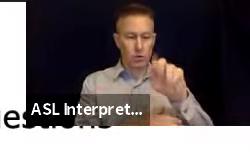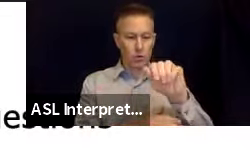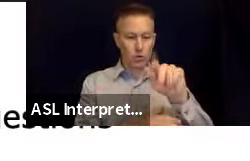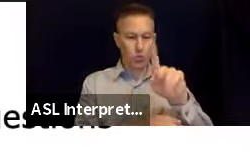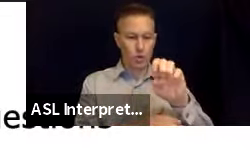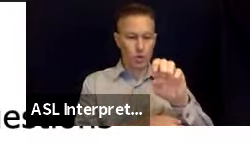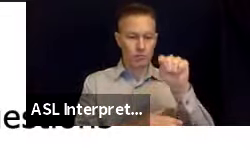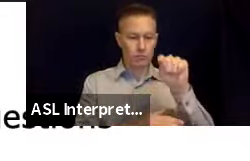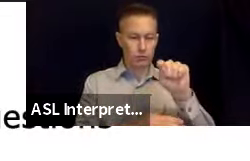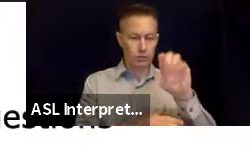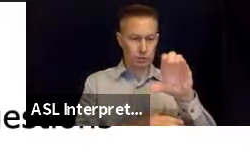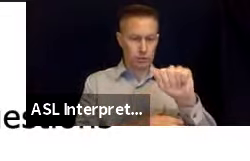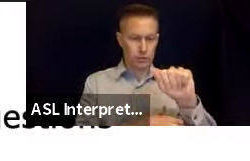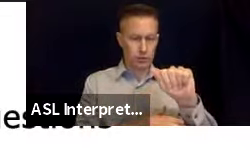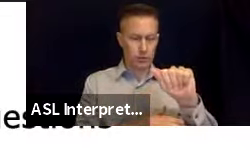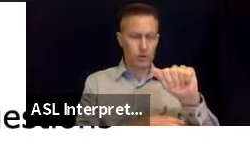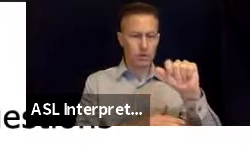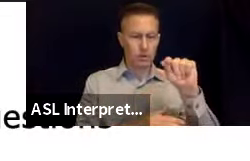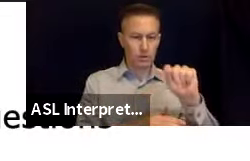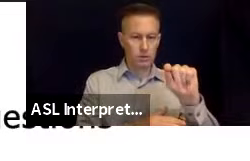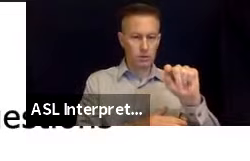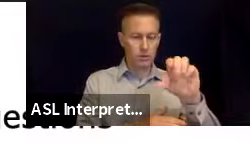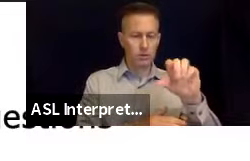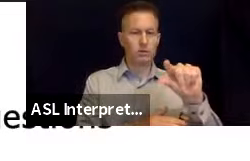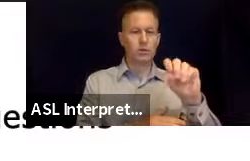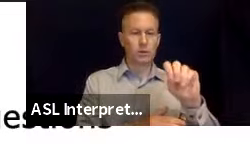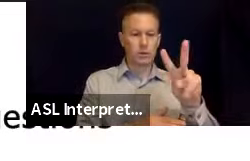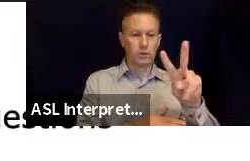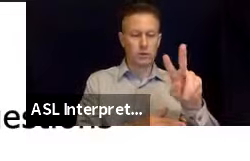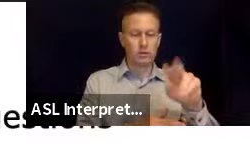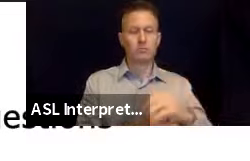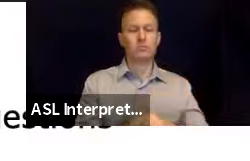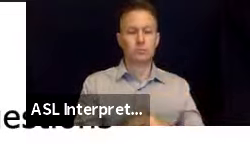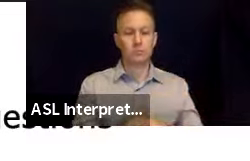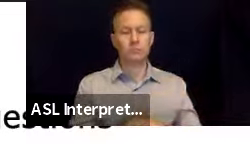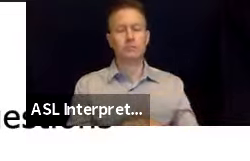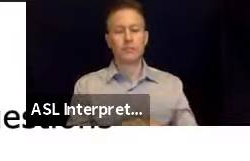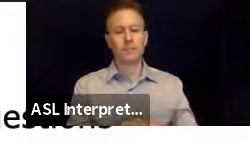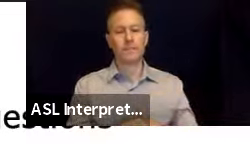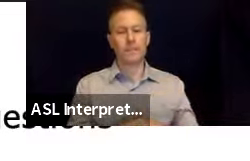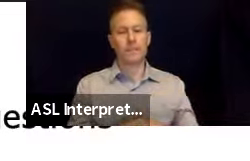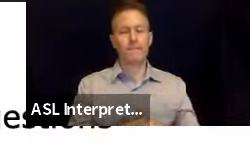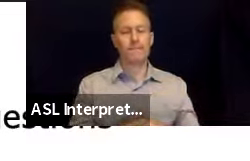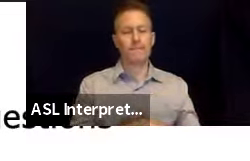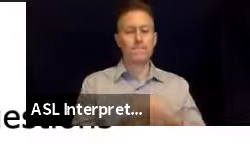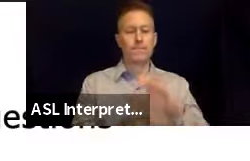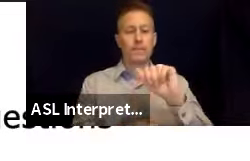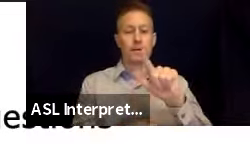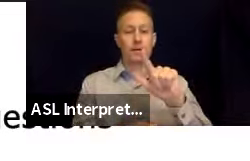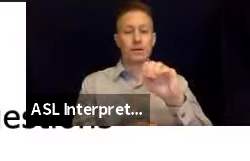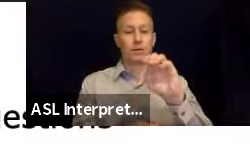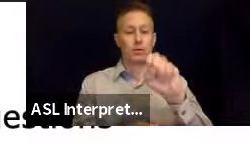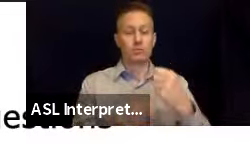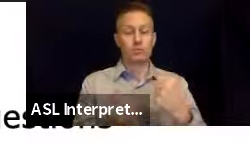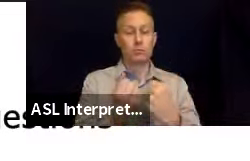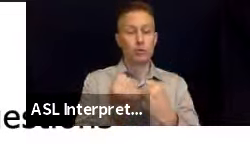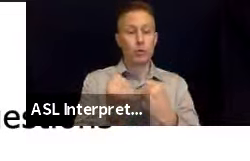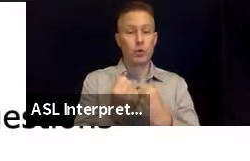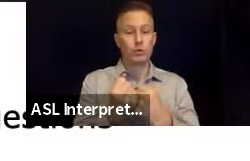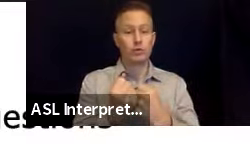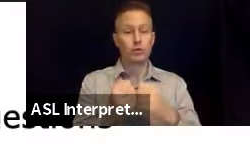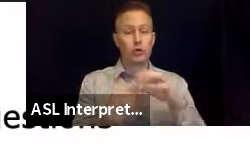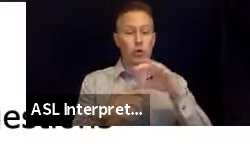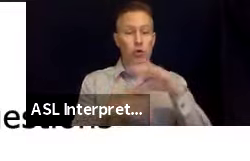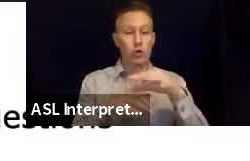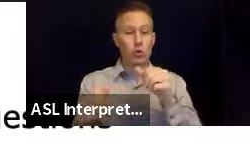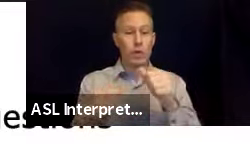caloes.ca.gov. Look for the earthquake program there. Cal OES supports the Earthquake Country Alliance